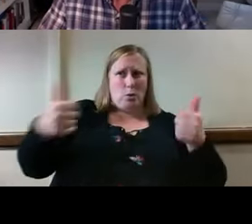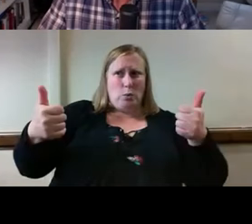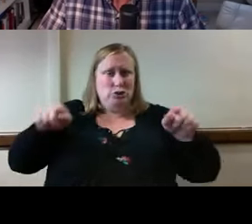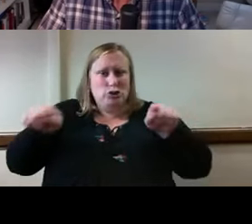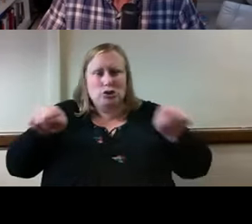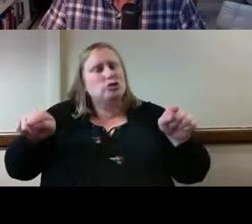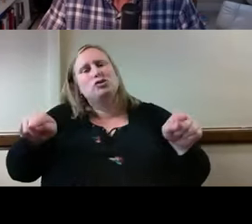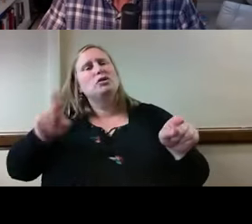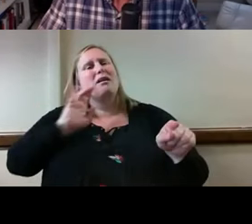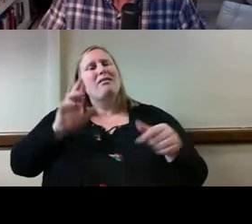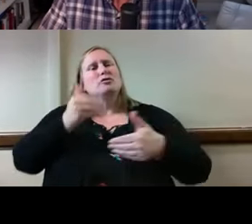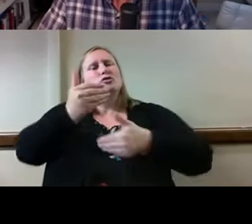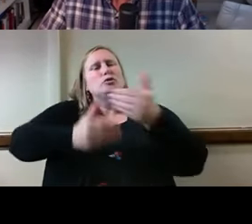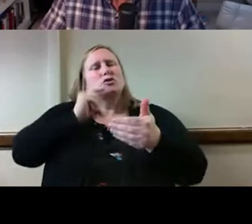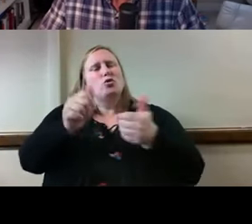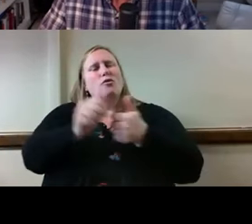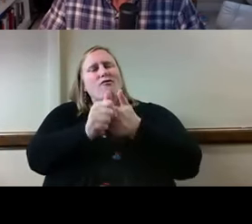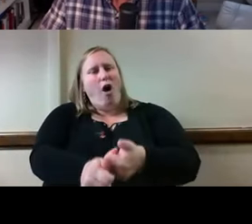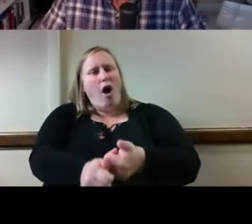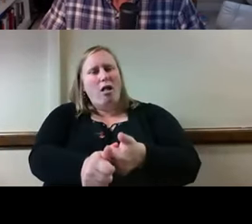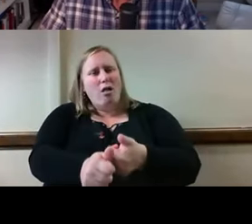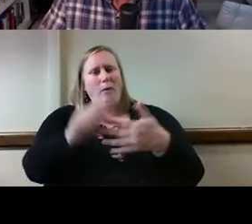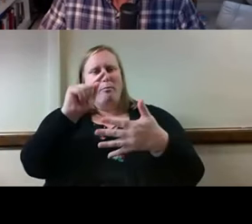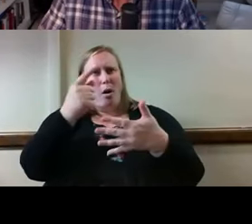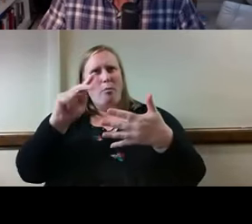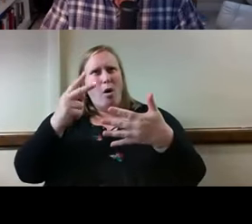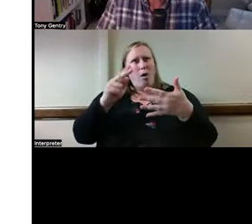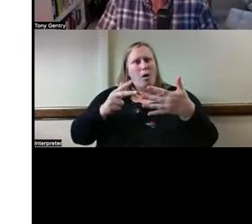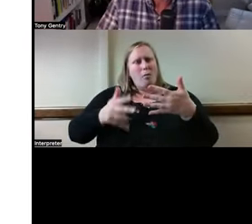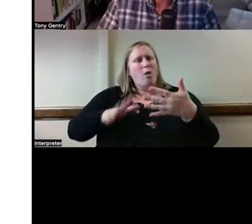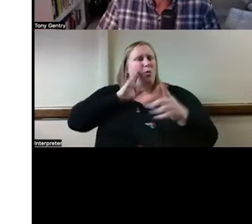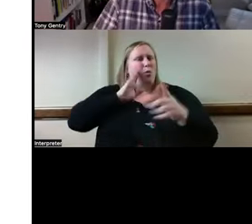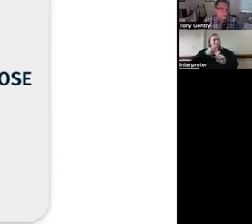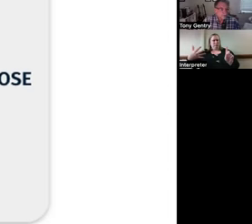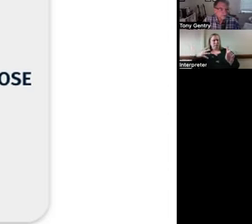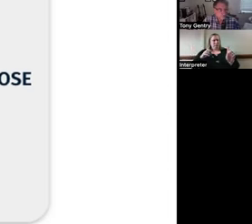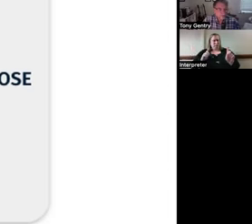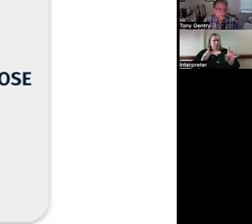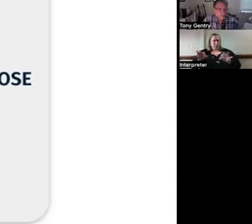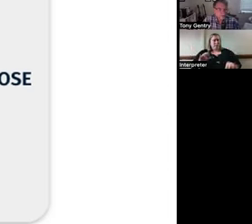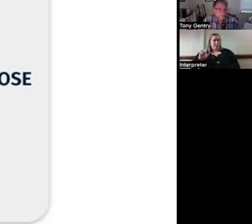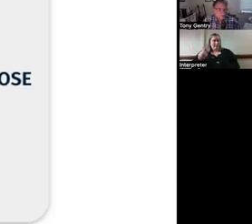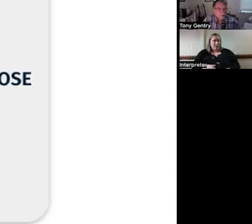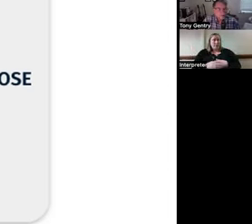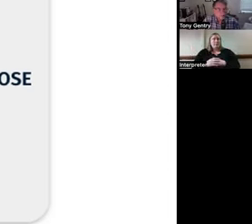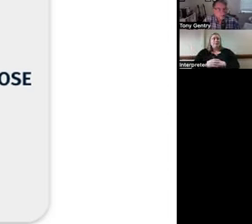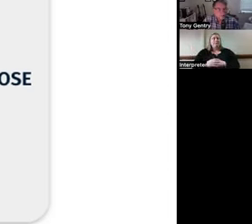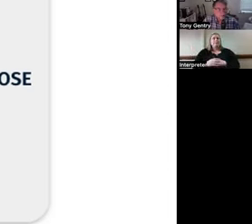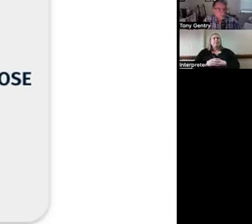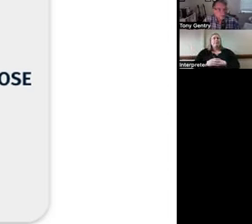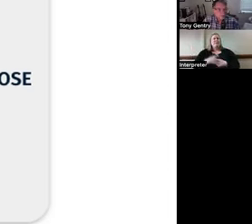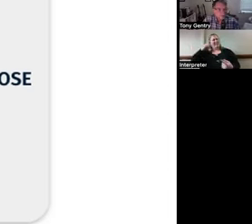be following when we get to the questions towards the end of our lecture today. The first thing to think about is, do you